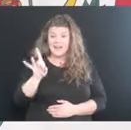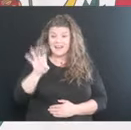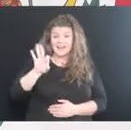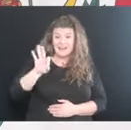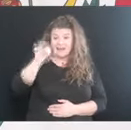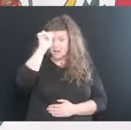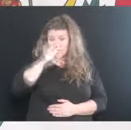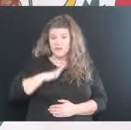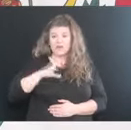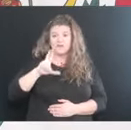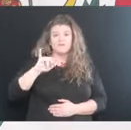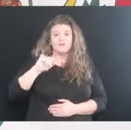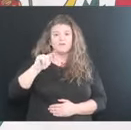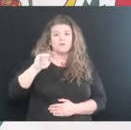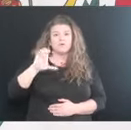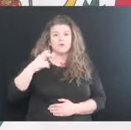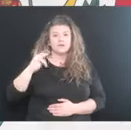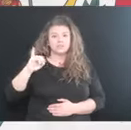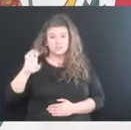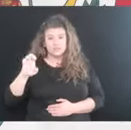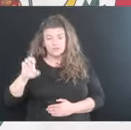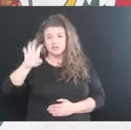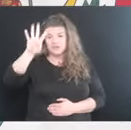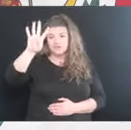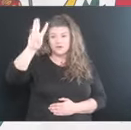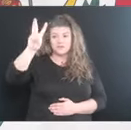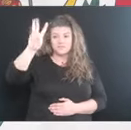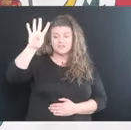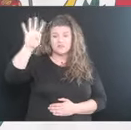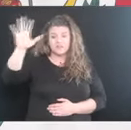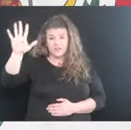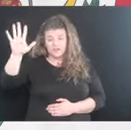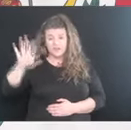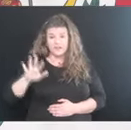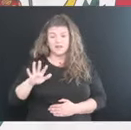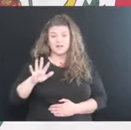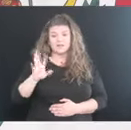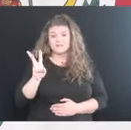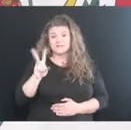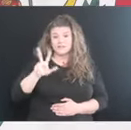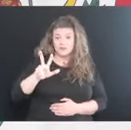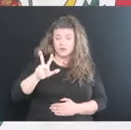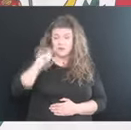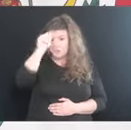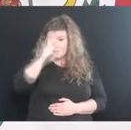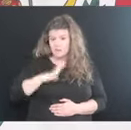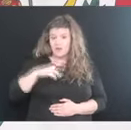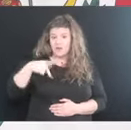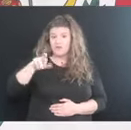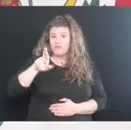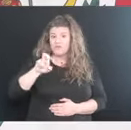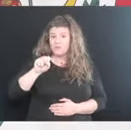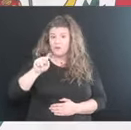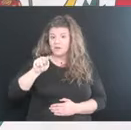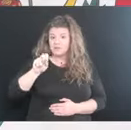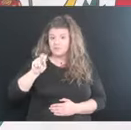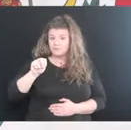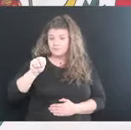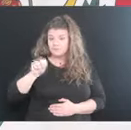-year-old male from Ritchie County, the 4645th death of a 63-year-old male from Preston County,